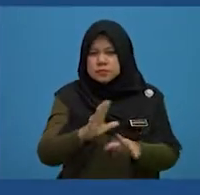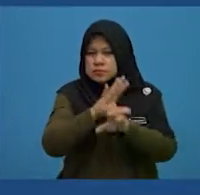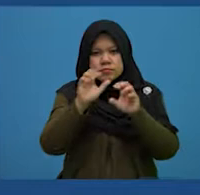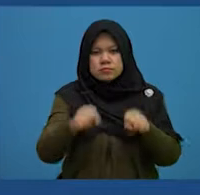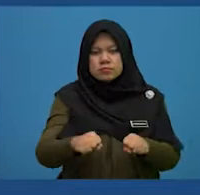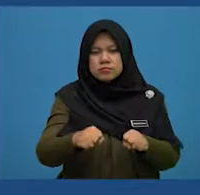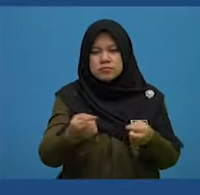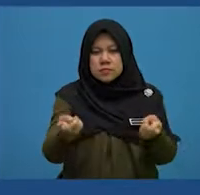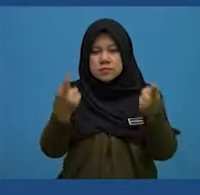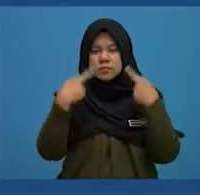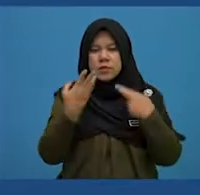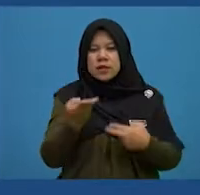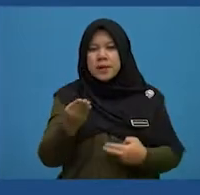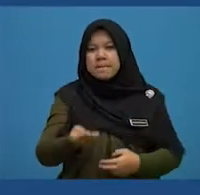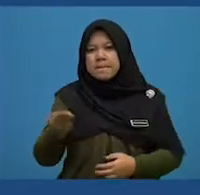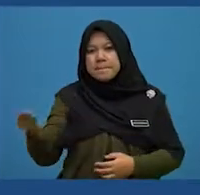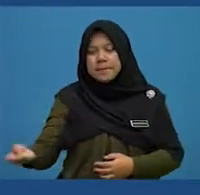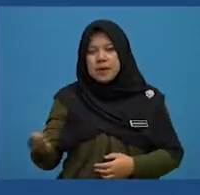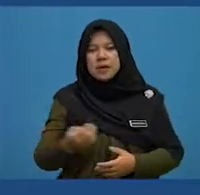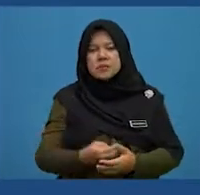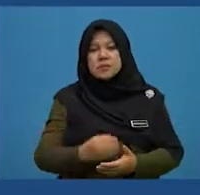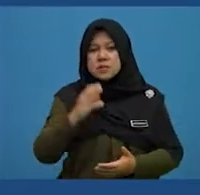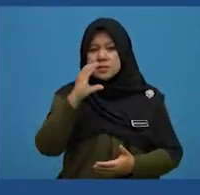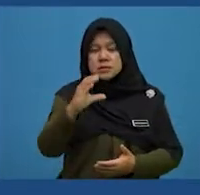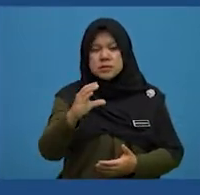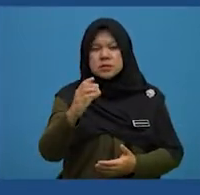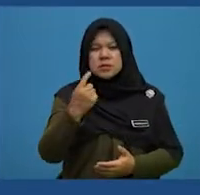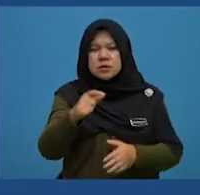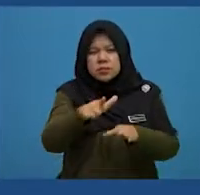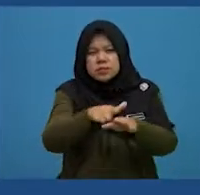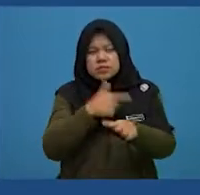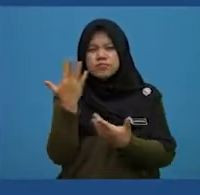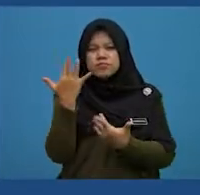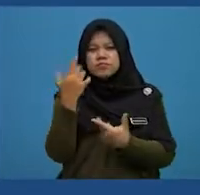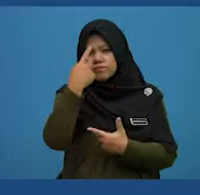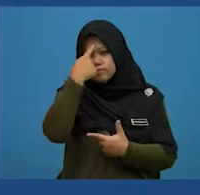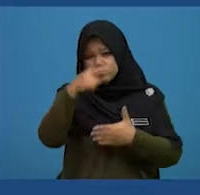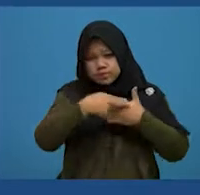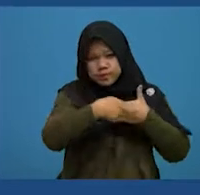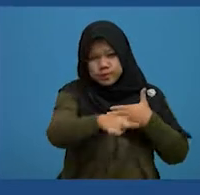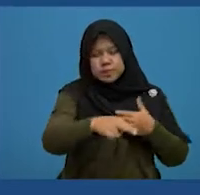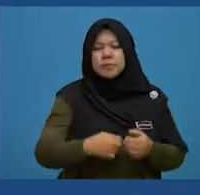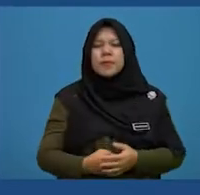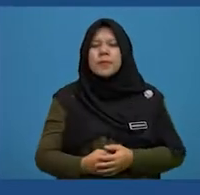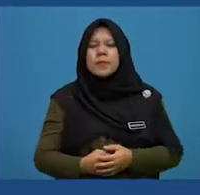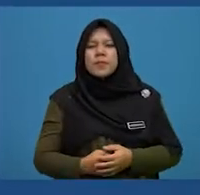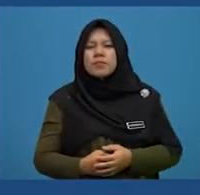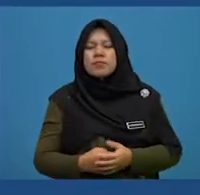not being able to return their good, or C, the long wait for delivery.